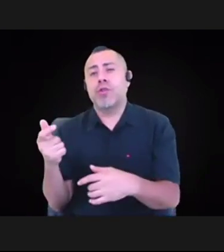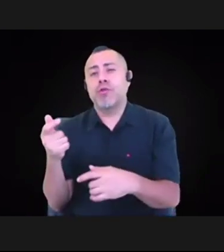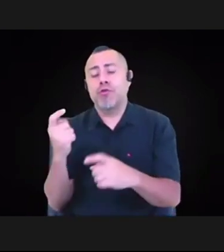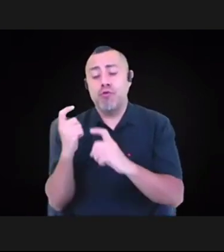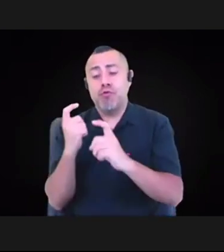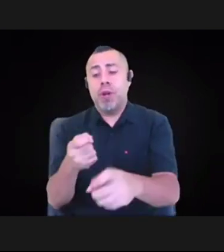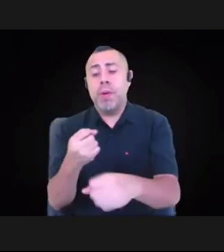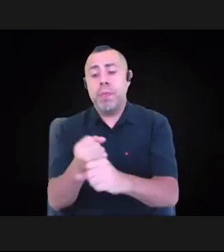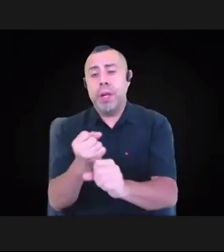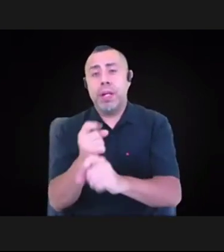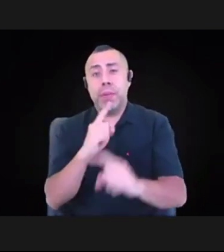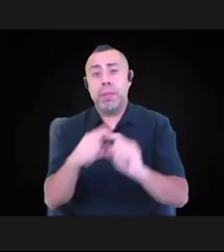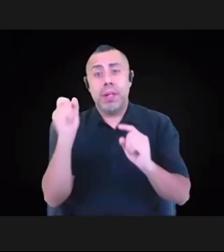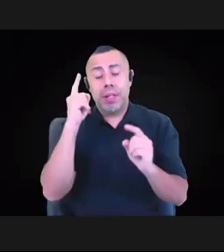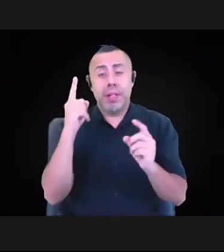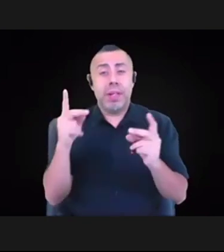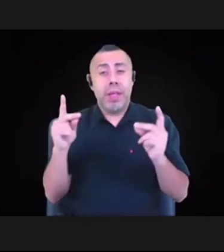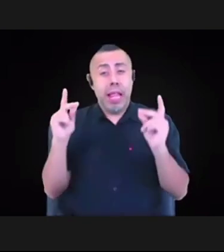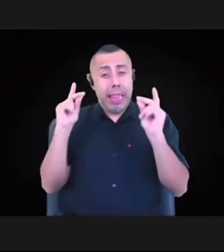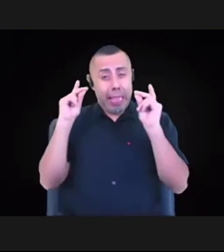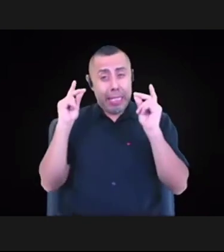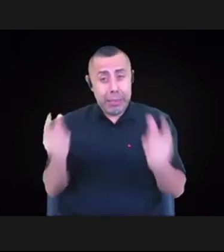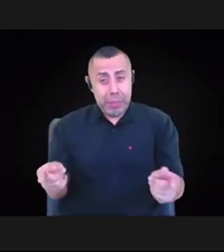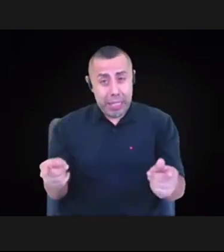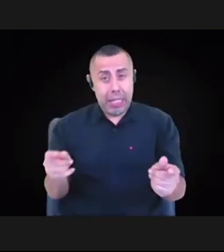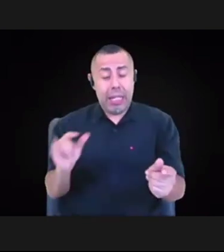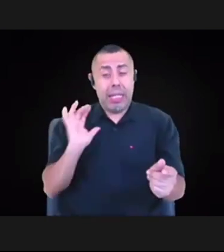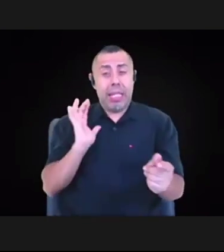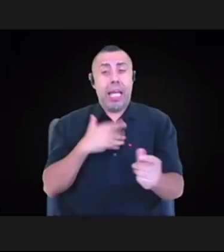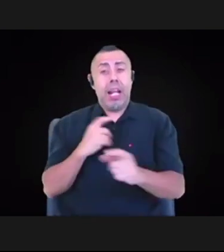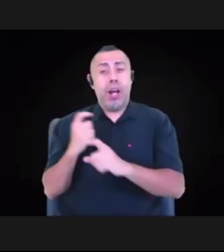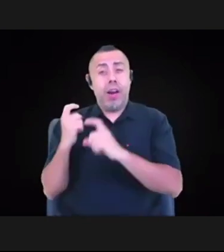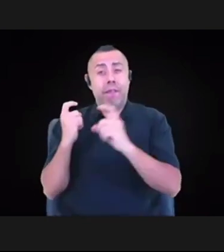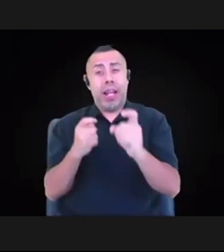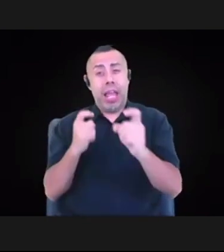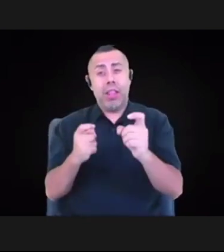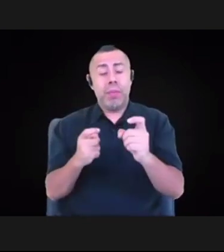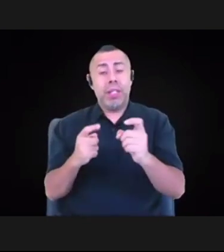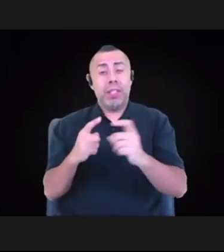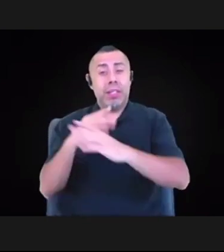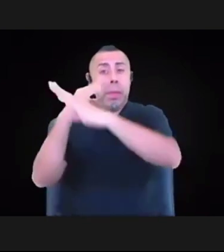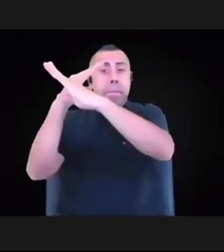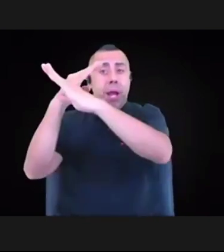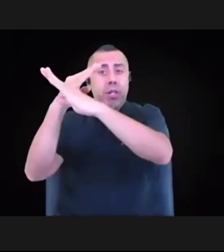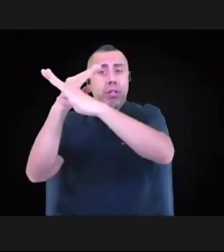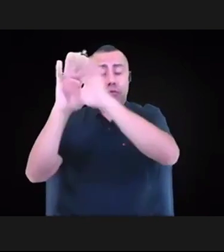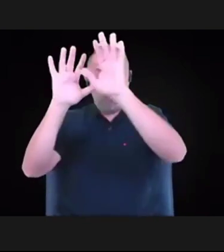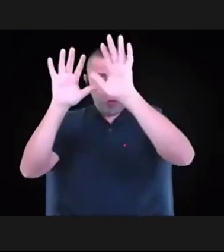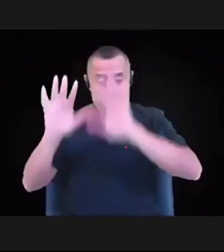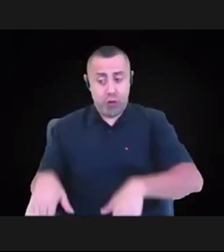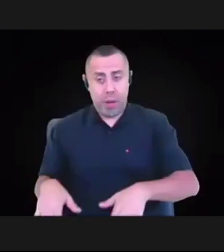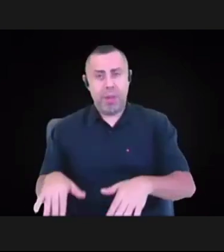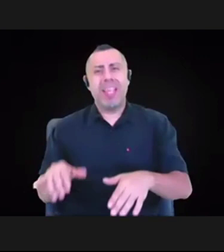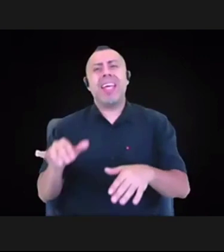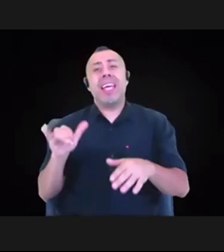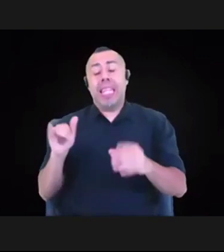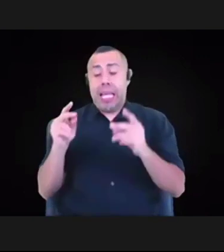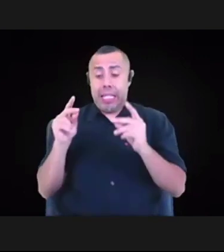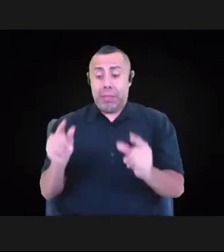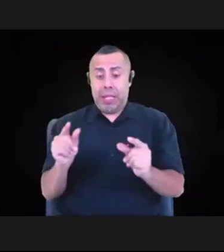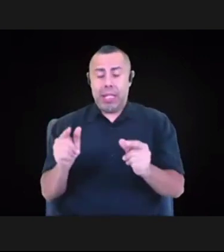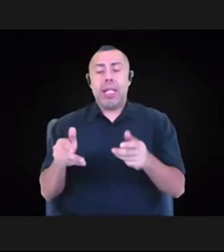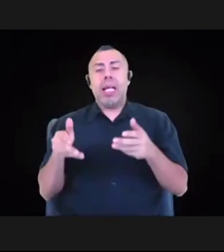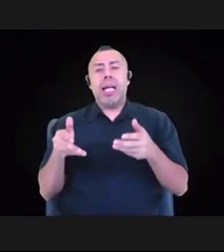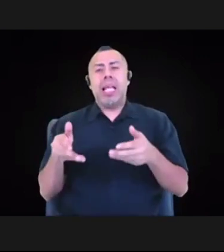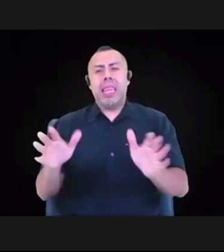those barriers, um, allowed project grants to be, um, shifted into general operating grants.